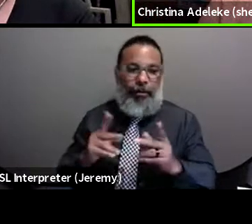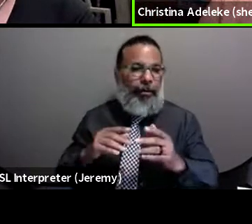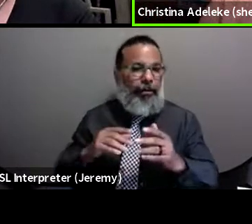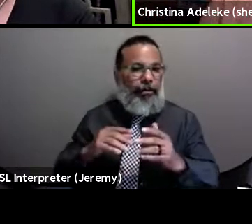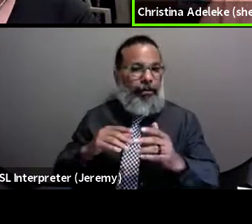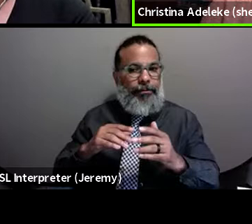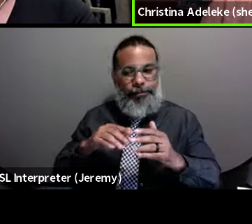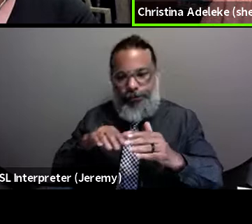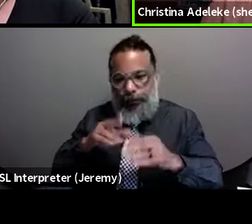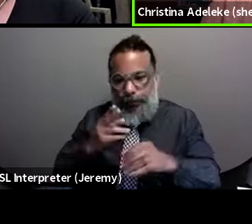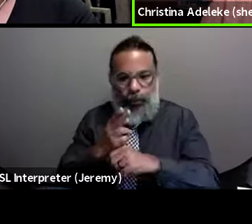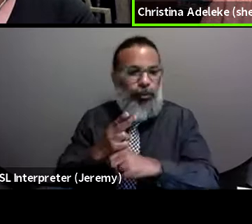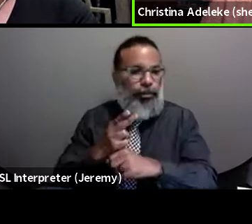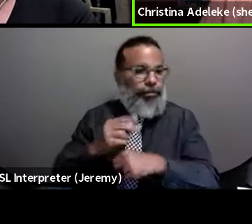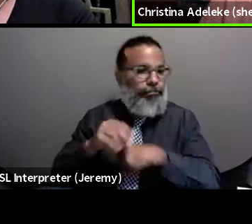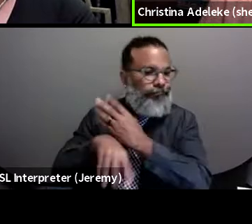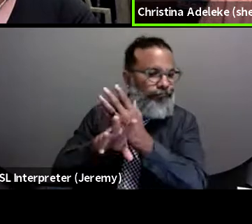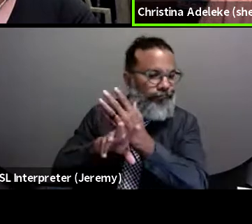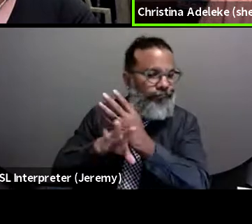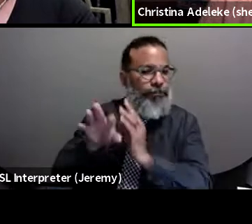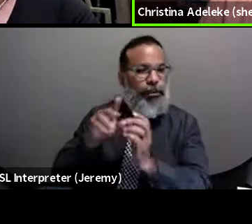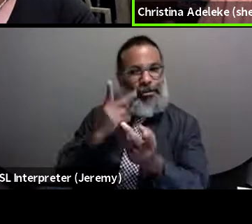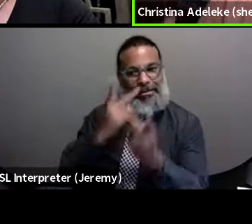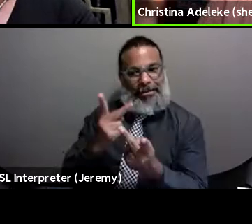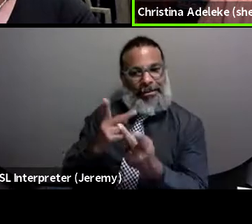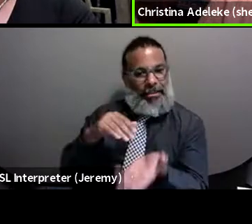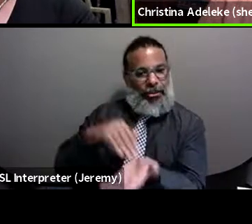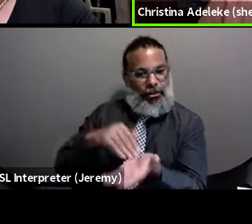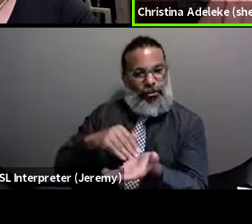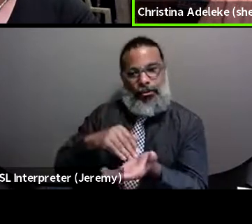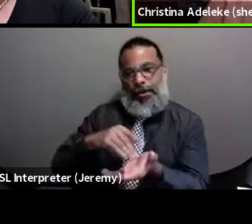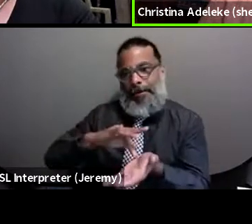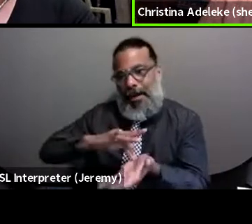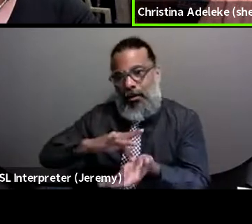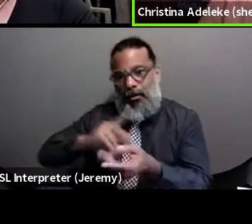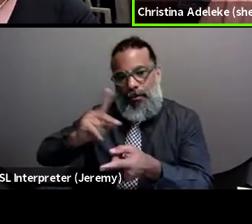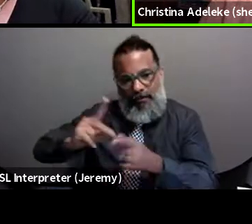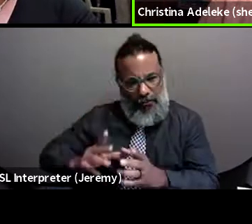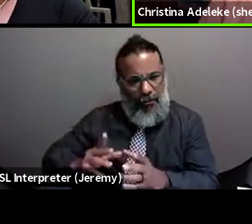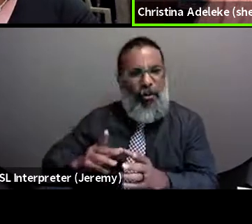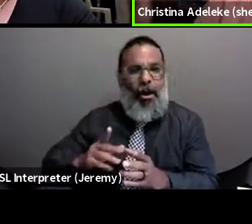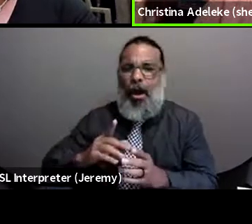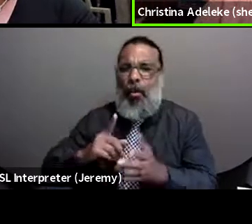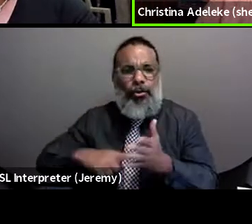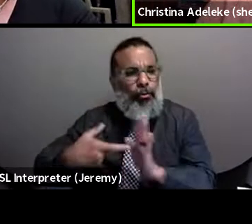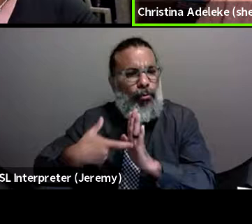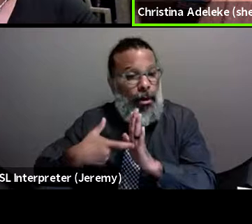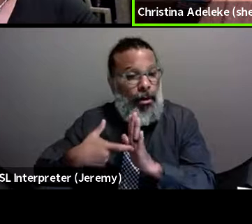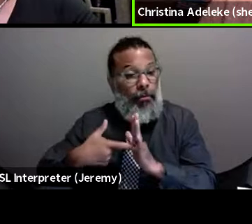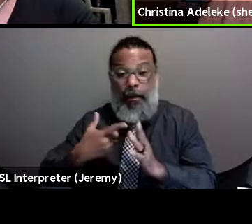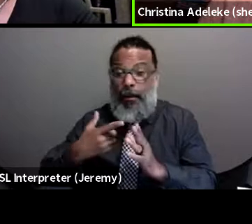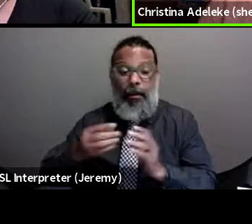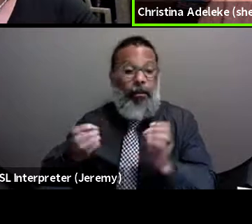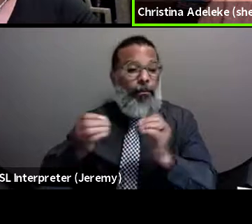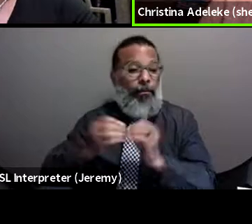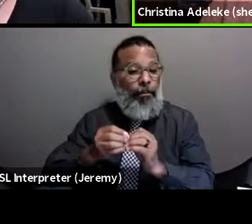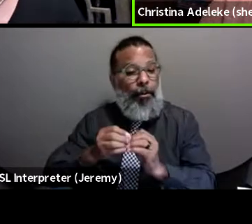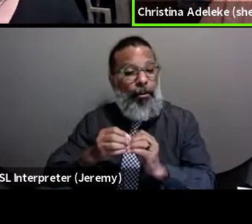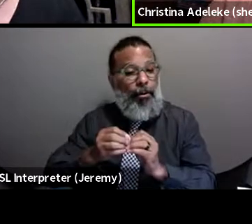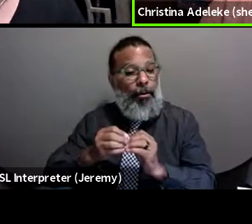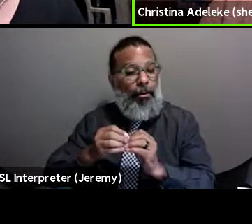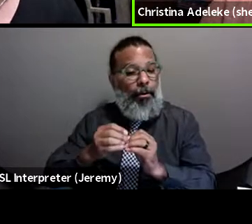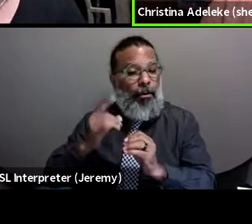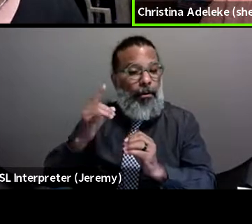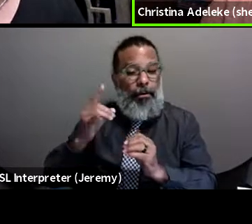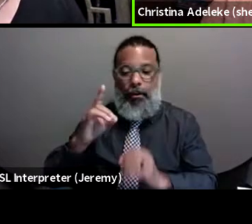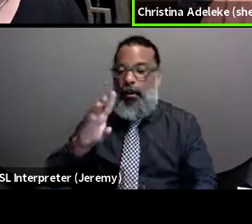telehealth and doing what's needed to actually build that infrastructure, whether it's, you know, broadband or whatever folks need,